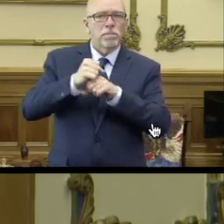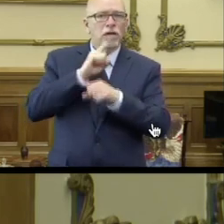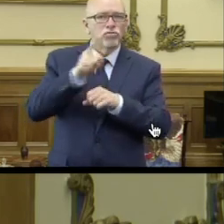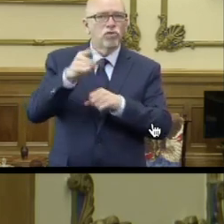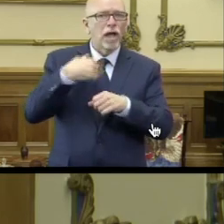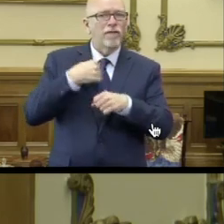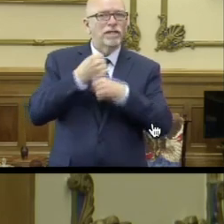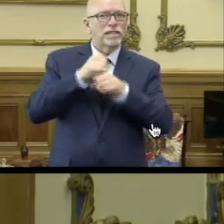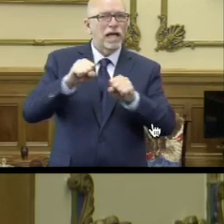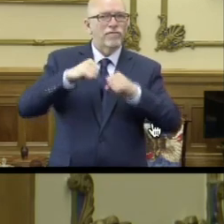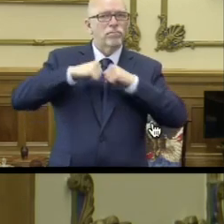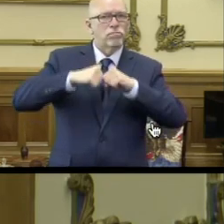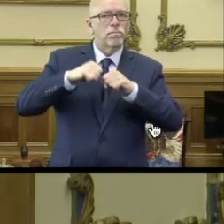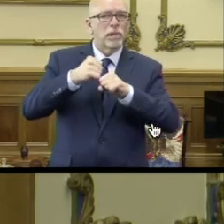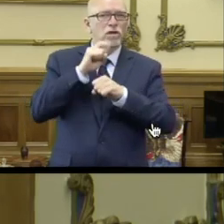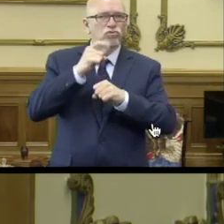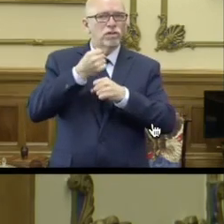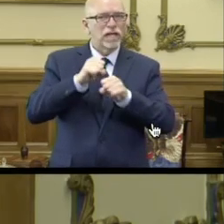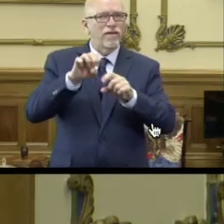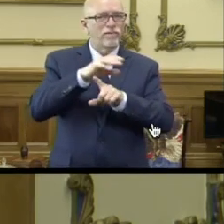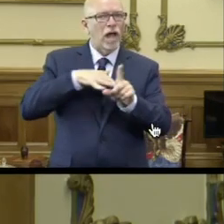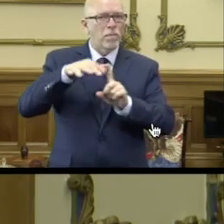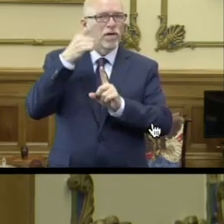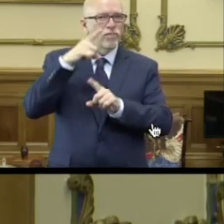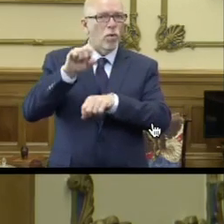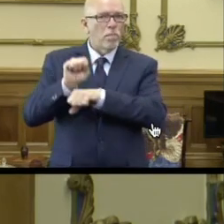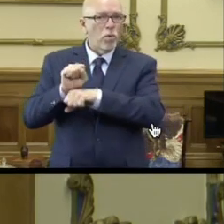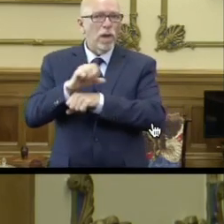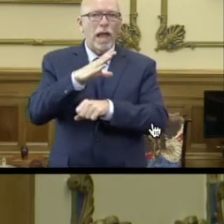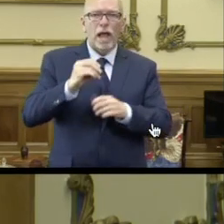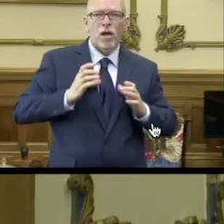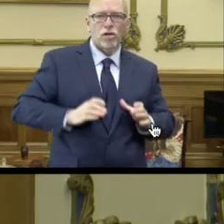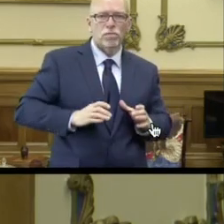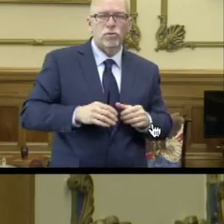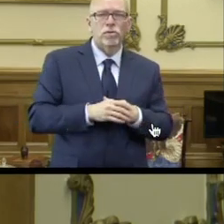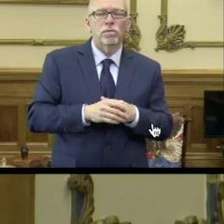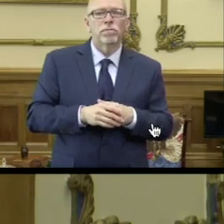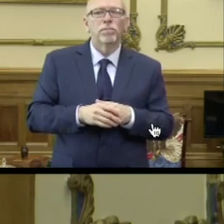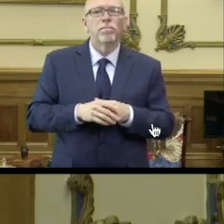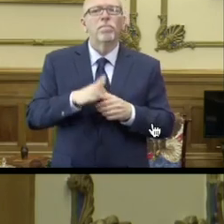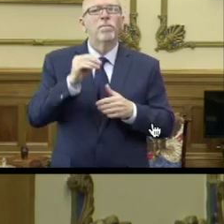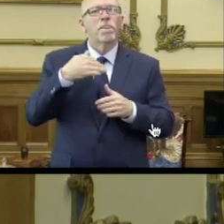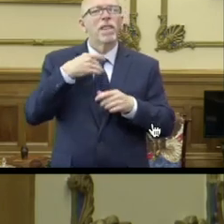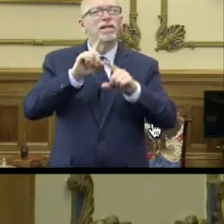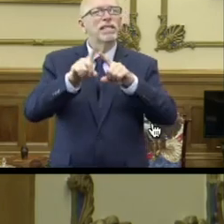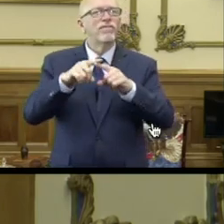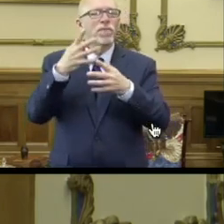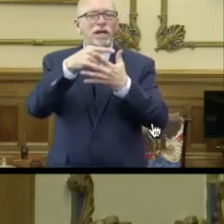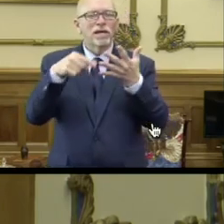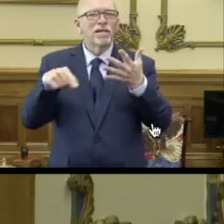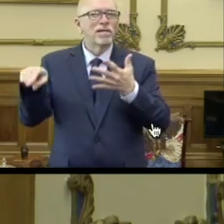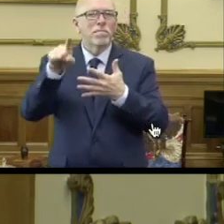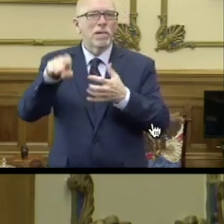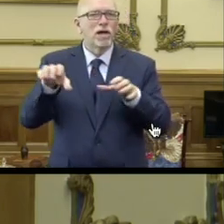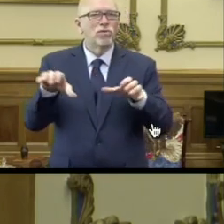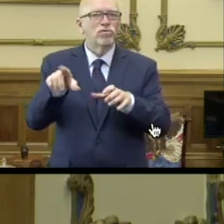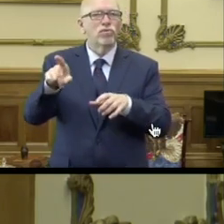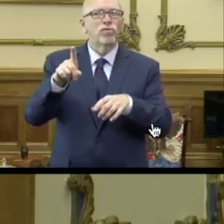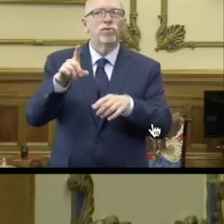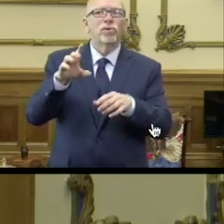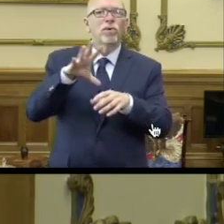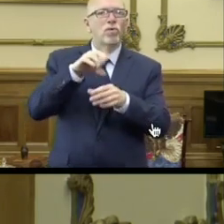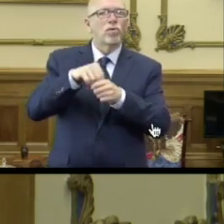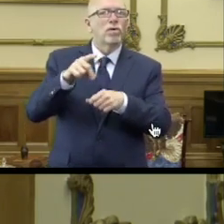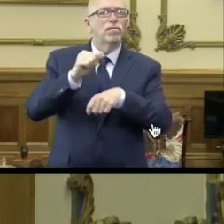institute safeguards to ensure a safe environment for their employees and customers. And then there is a series of things they need to do, including instituting